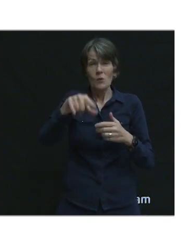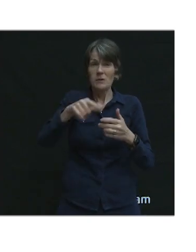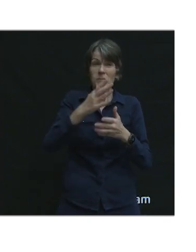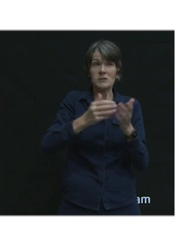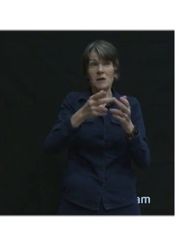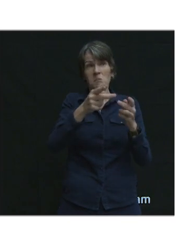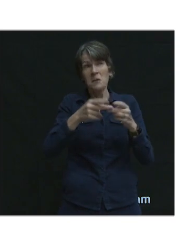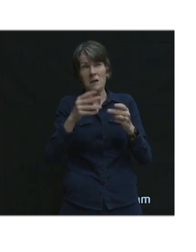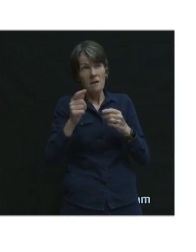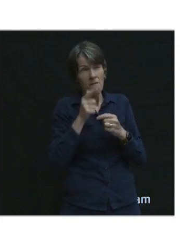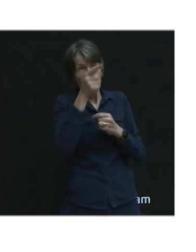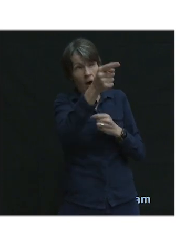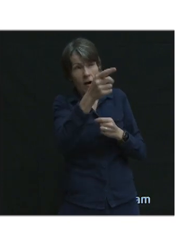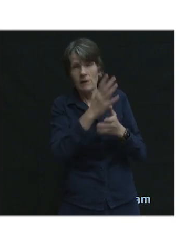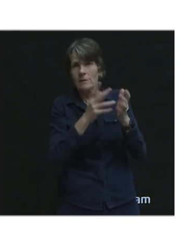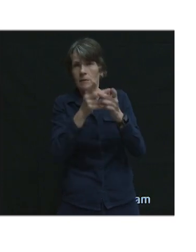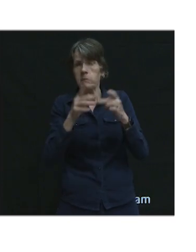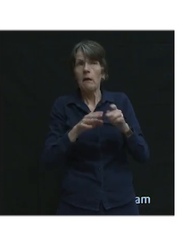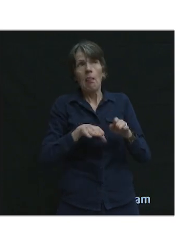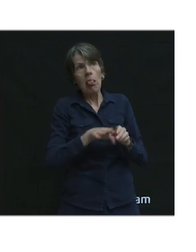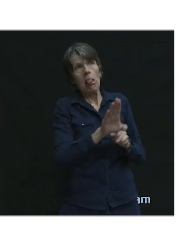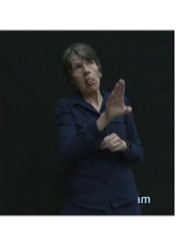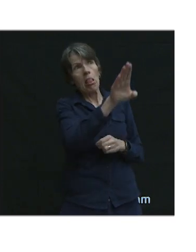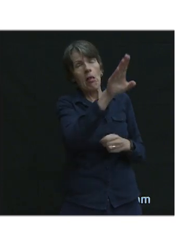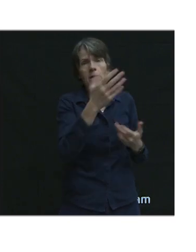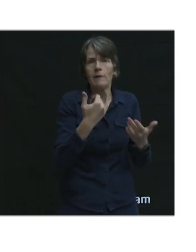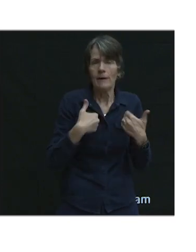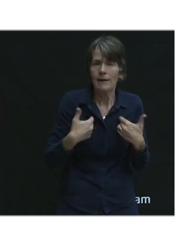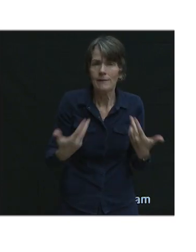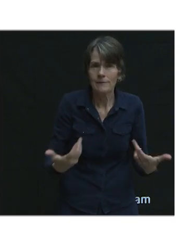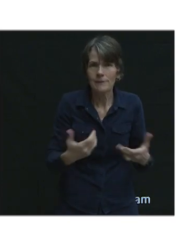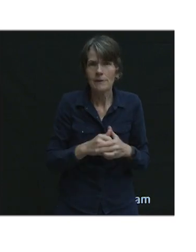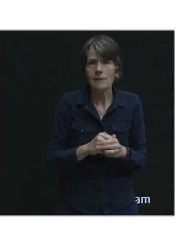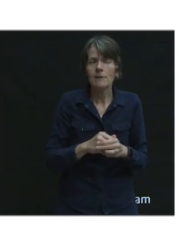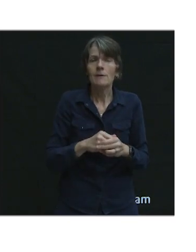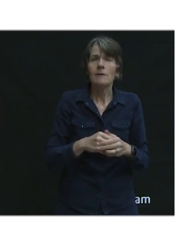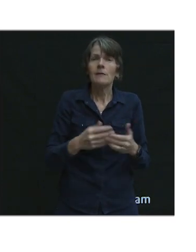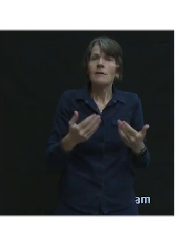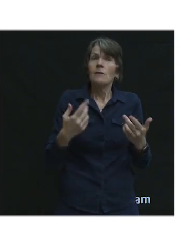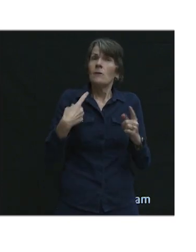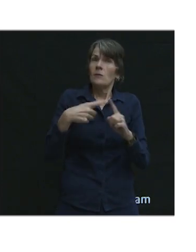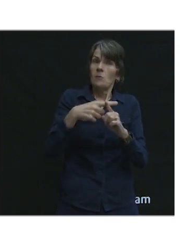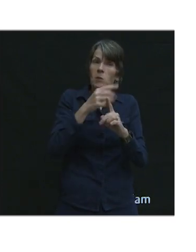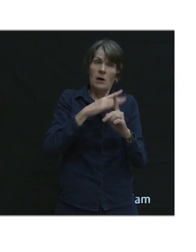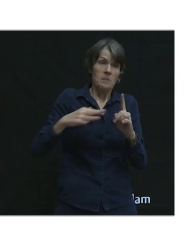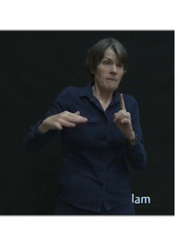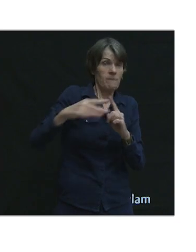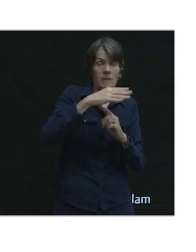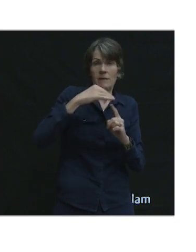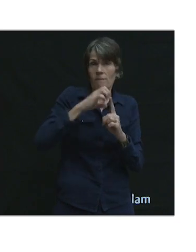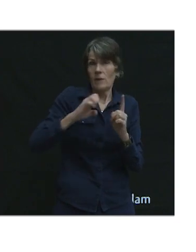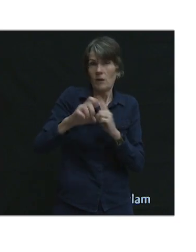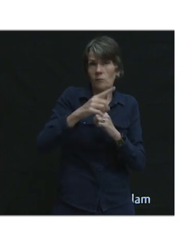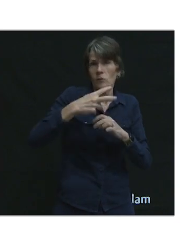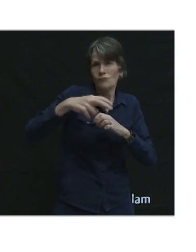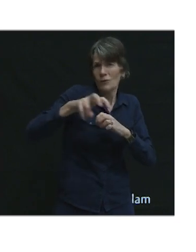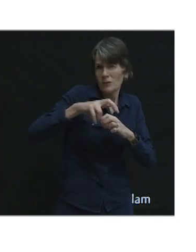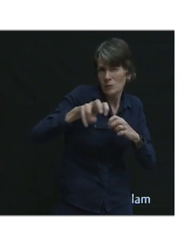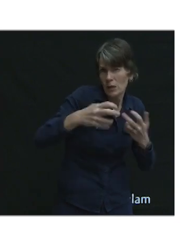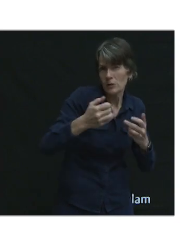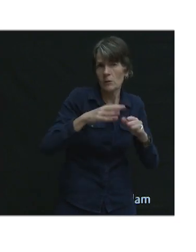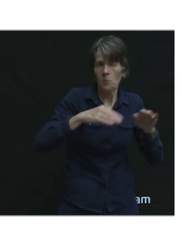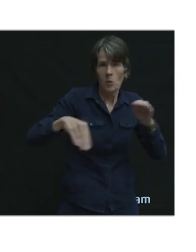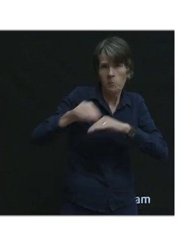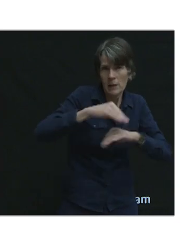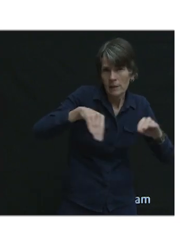and there are hills in Coquitlam. We're in a really positive funding environment for transportation and mobility, in terms of climate and in terms